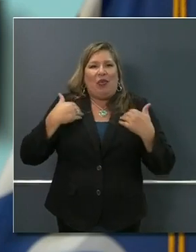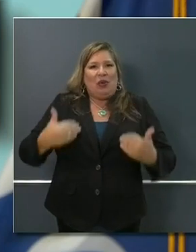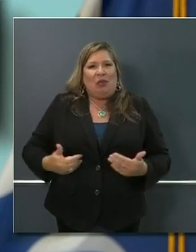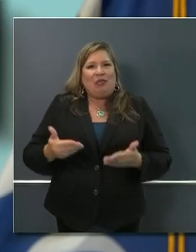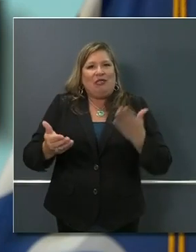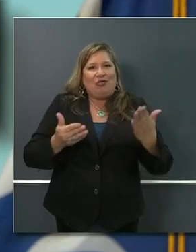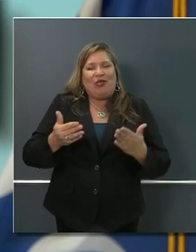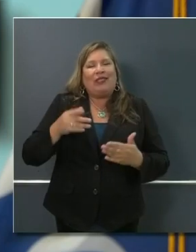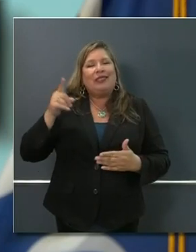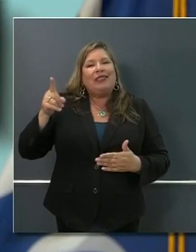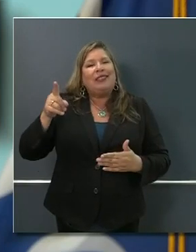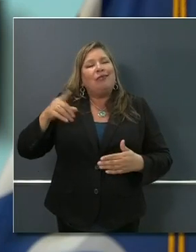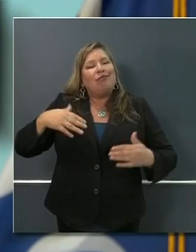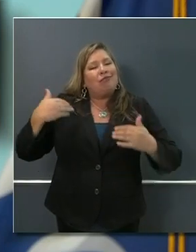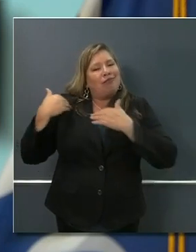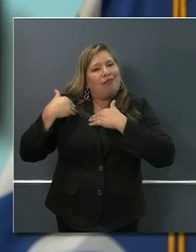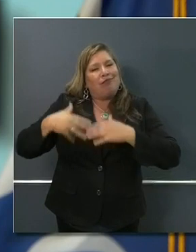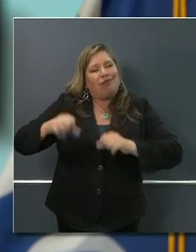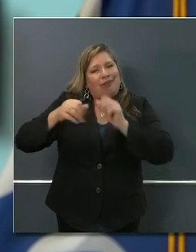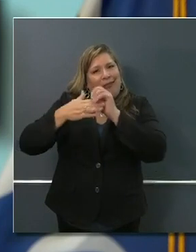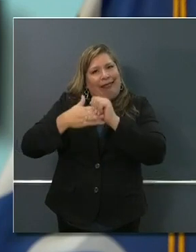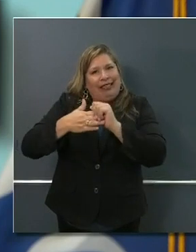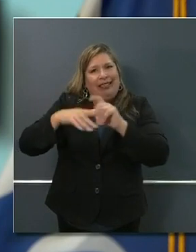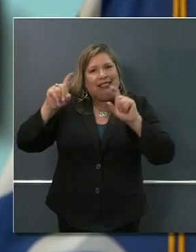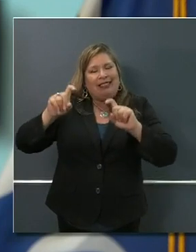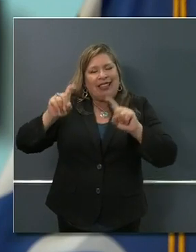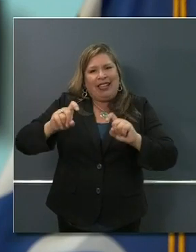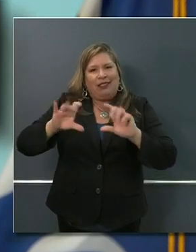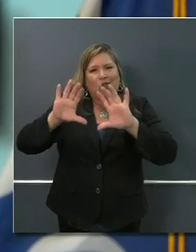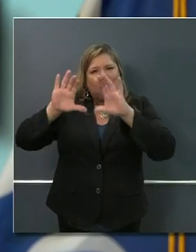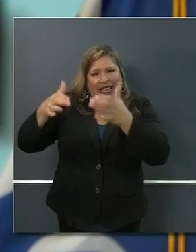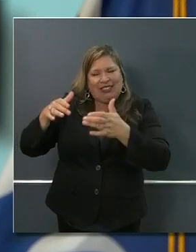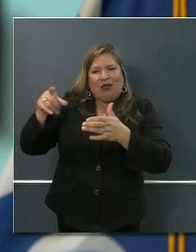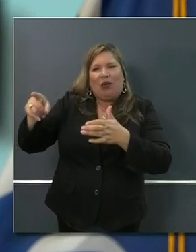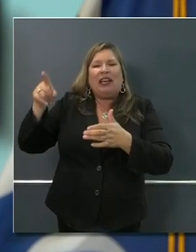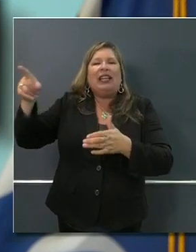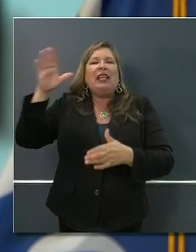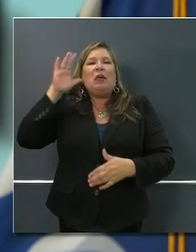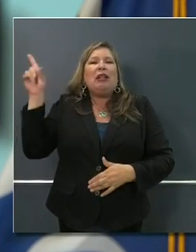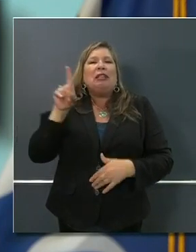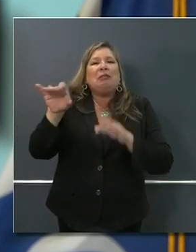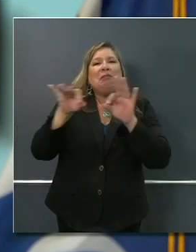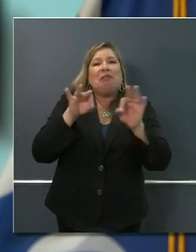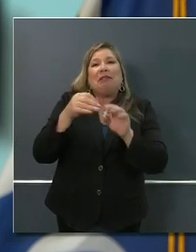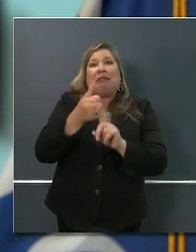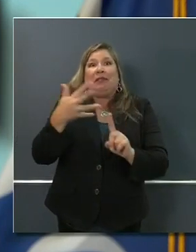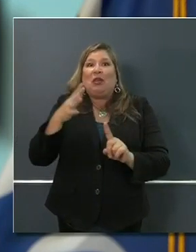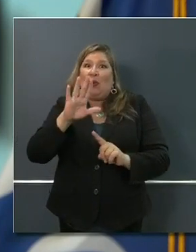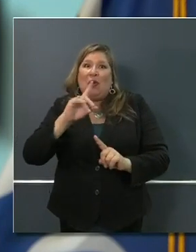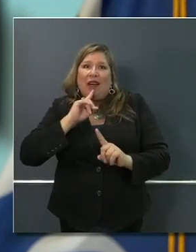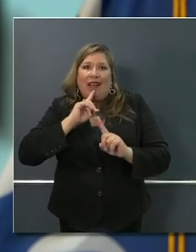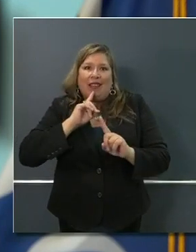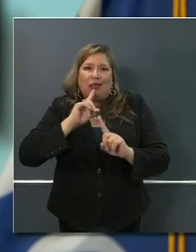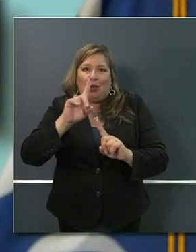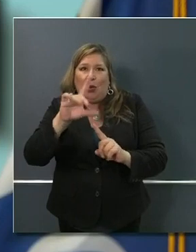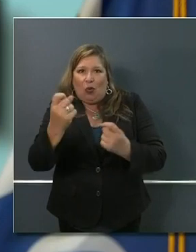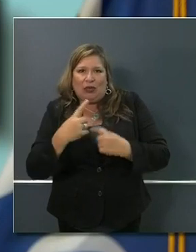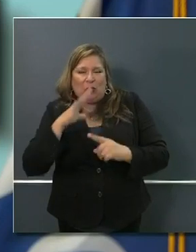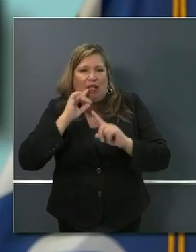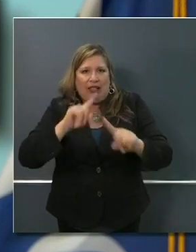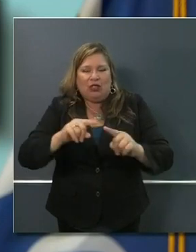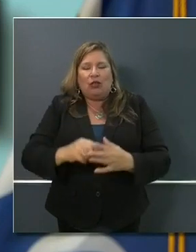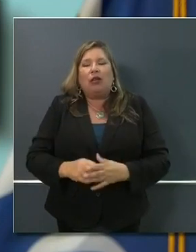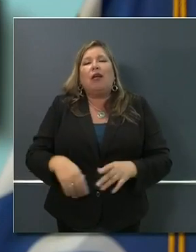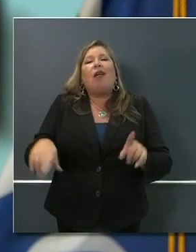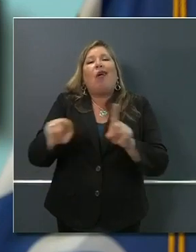our testing task force, and he'll be able to speak specifically perhaps to that and then a little bit more broadly about the updated CDC guidelines